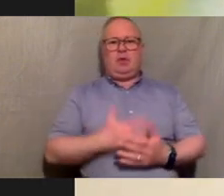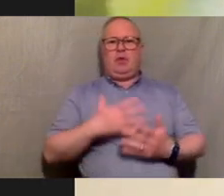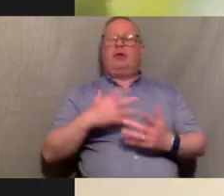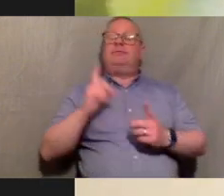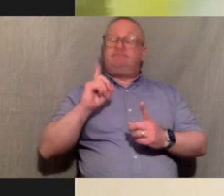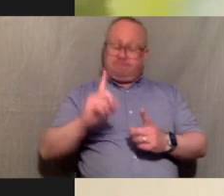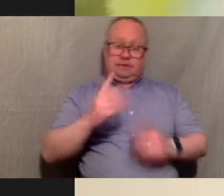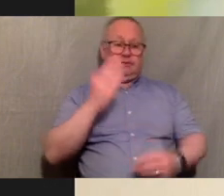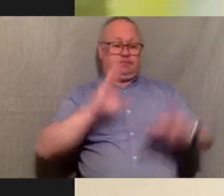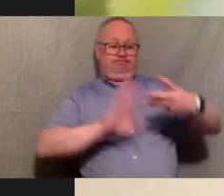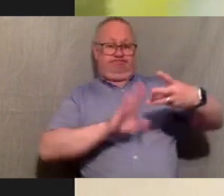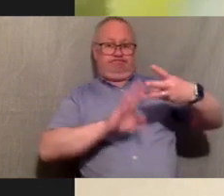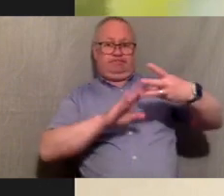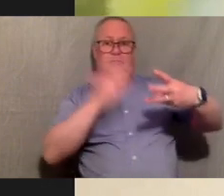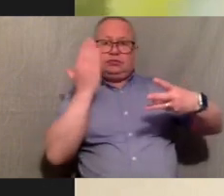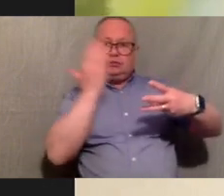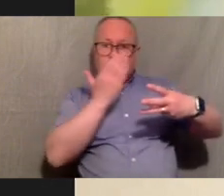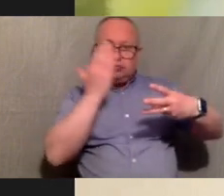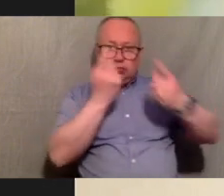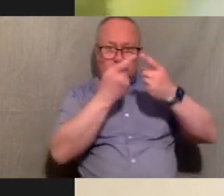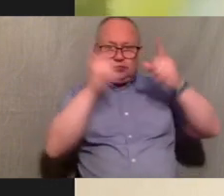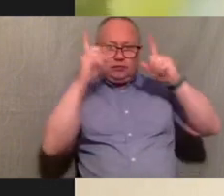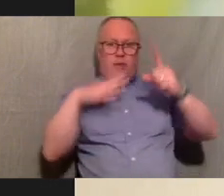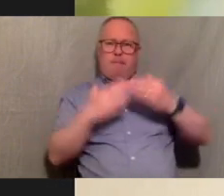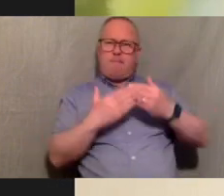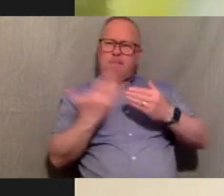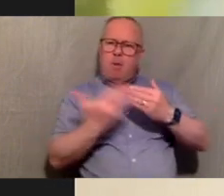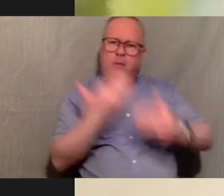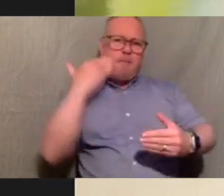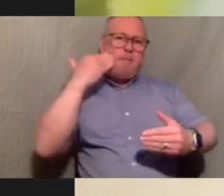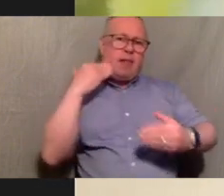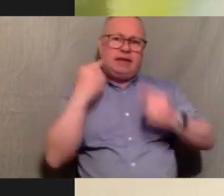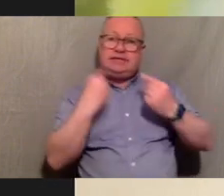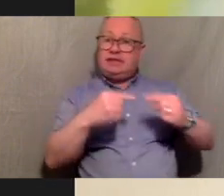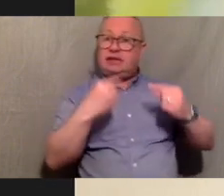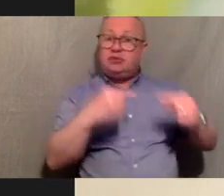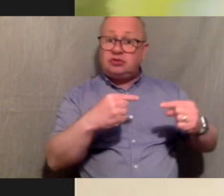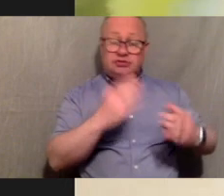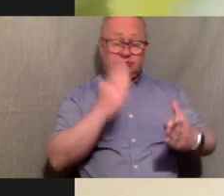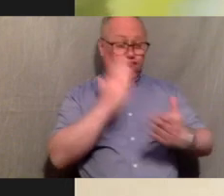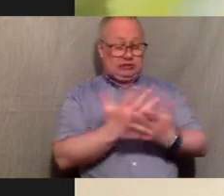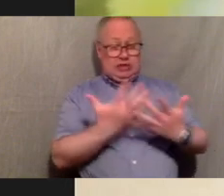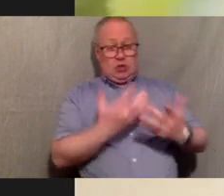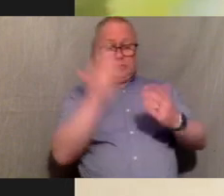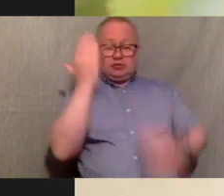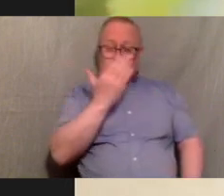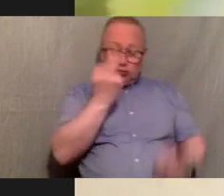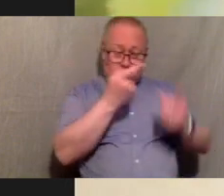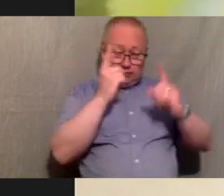universities because the statistics that have come out for that and how little representation there are in schools and how little black teachers around schools